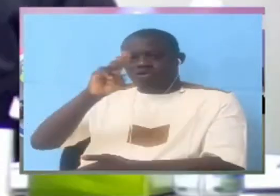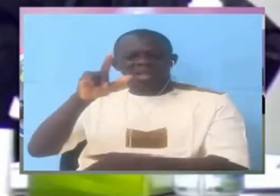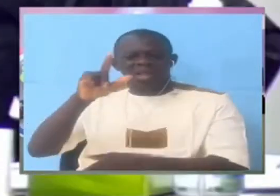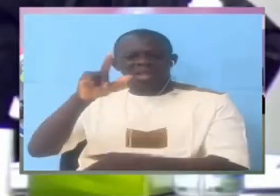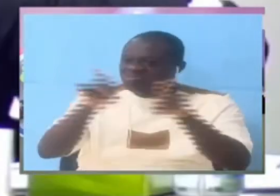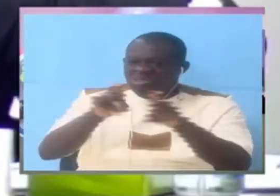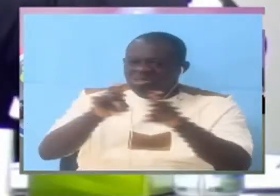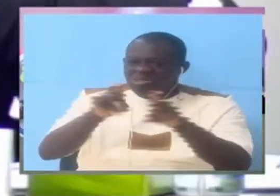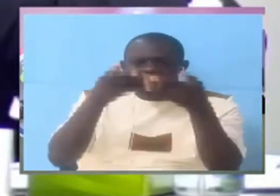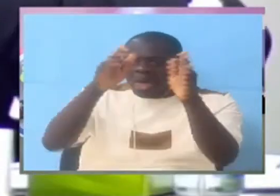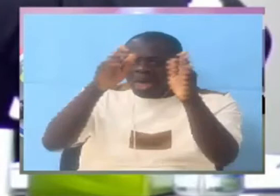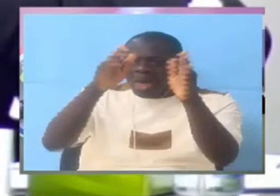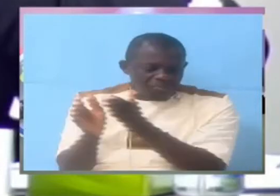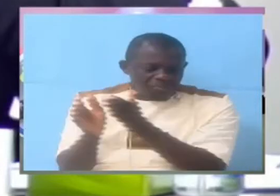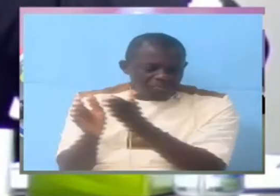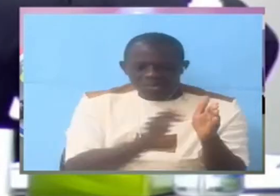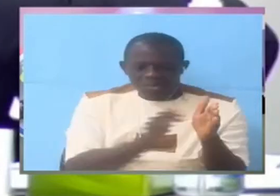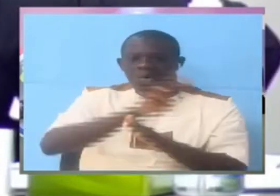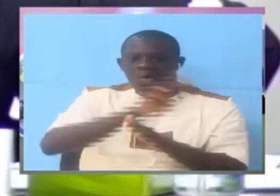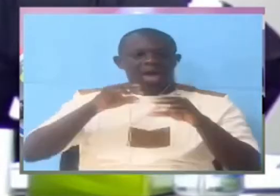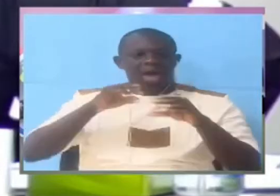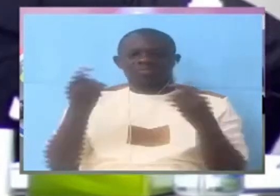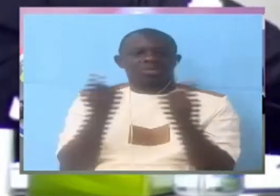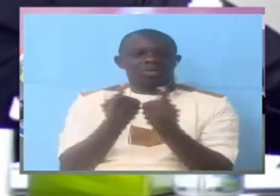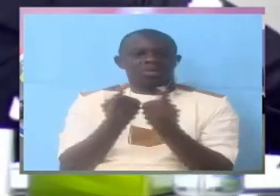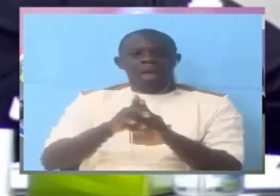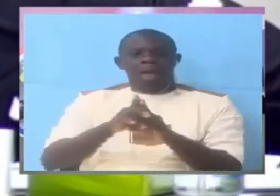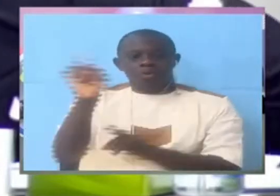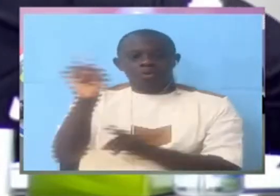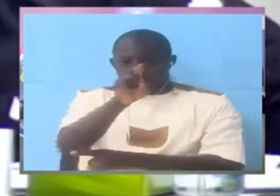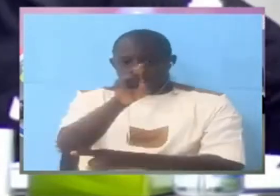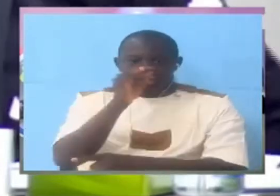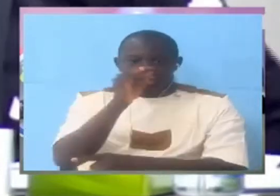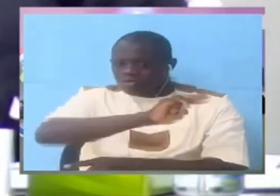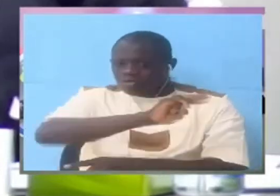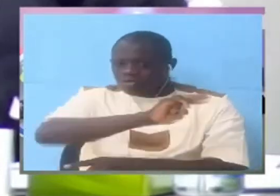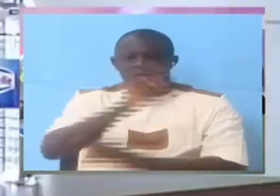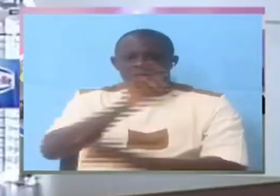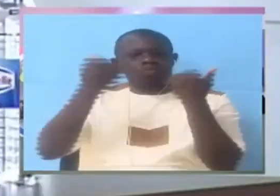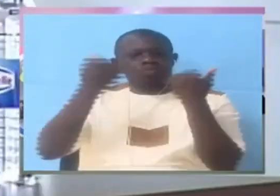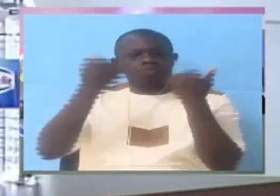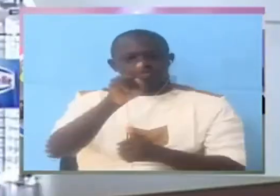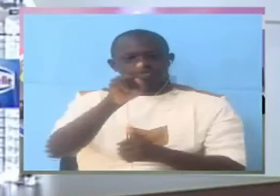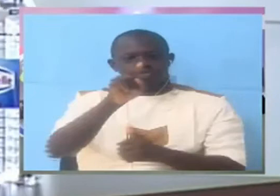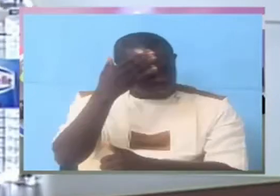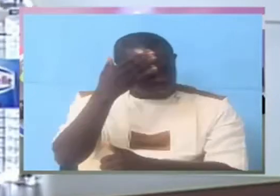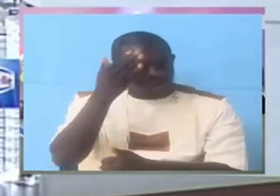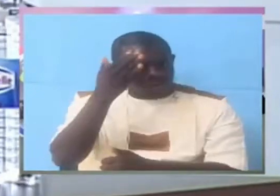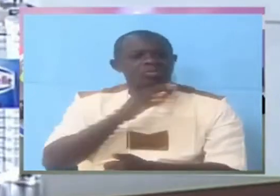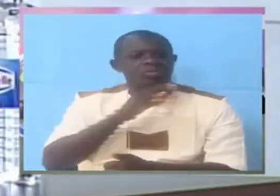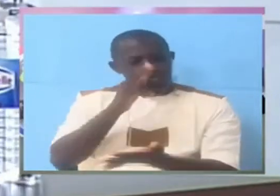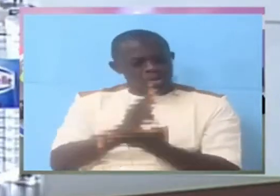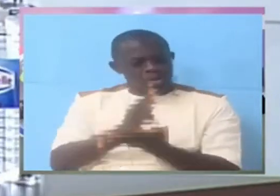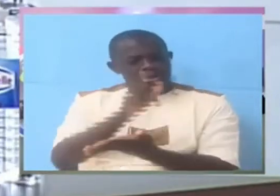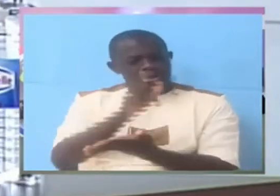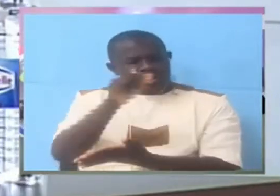but what you're saying is certainly not the case mr witness and you know it is not the you see